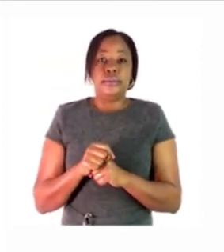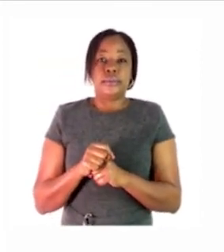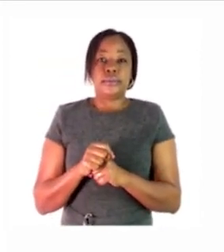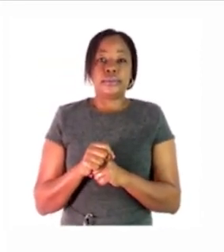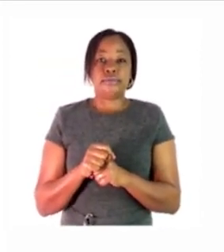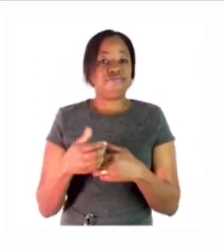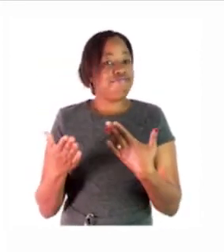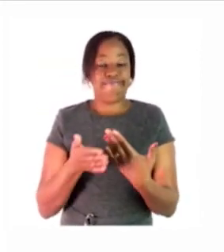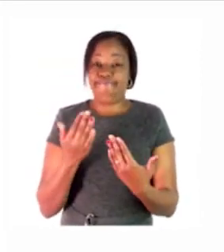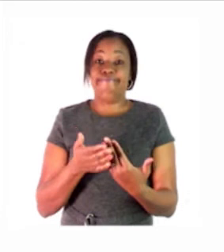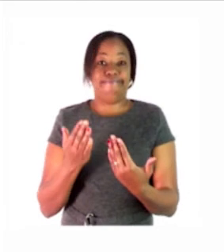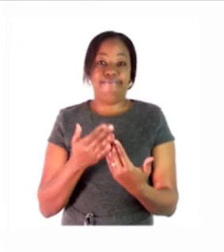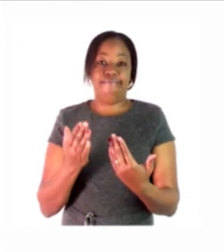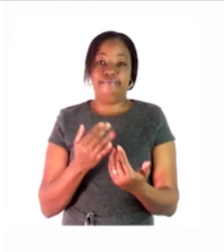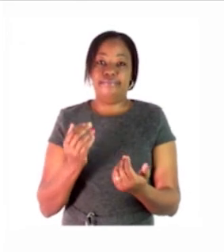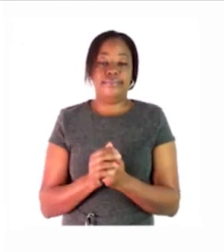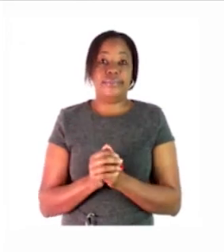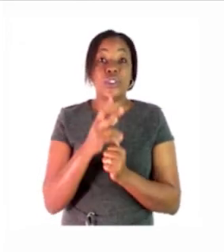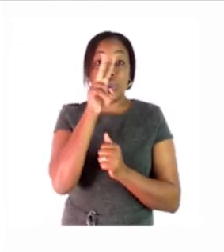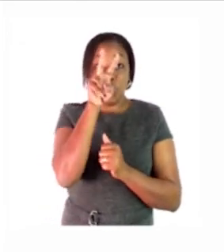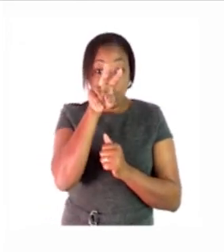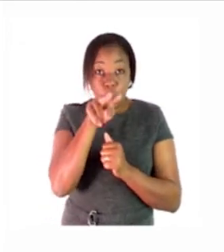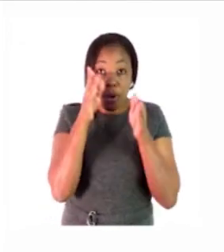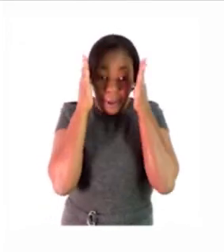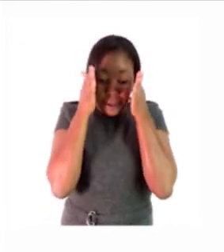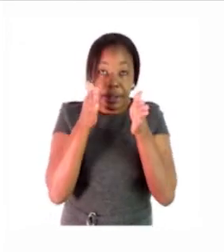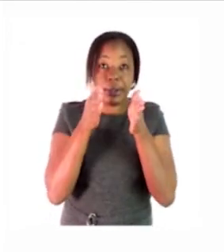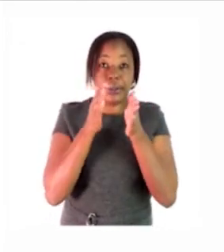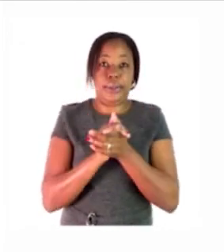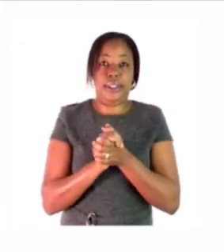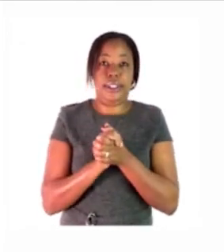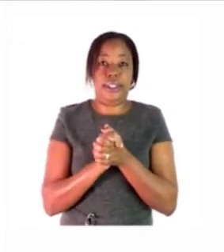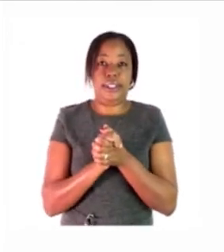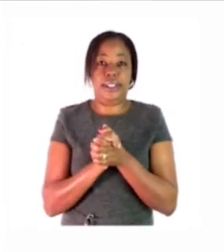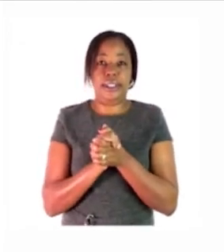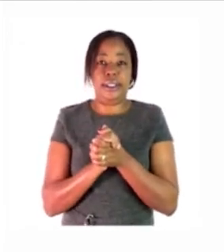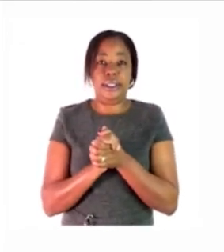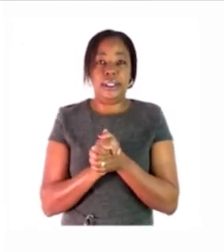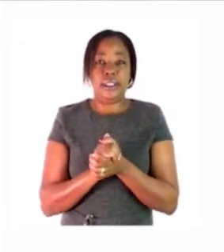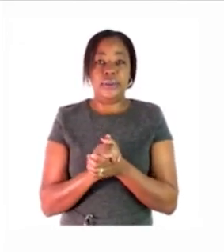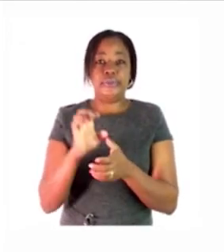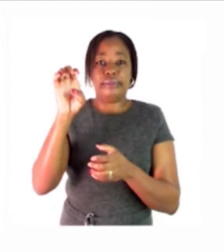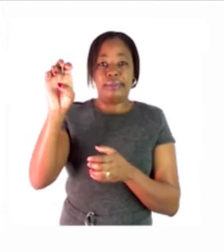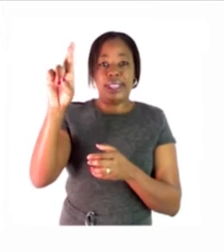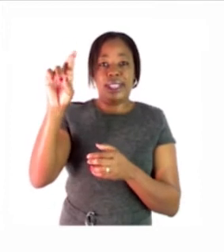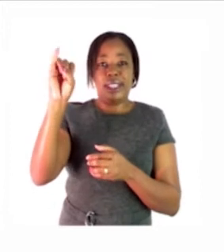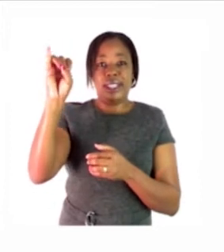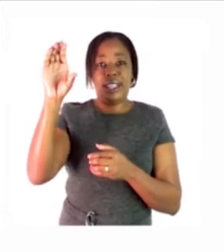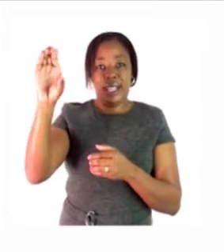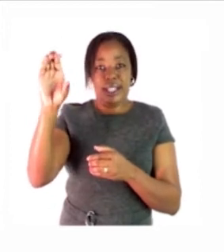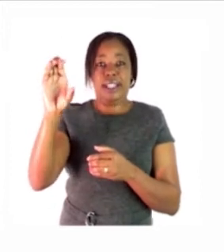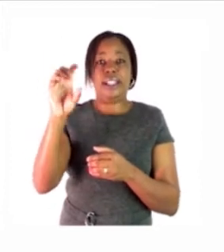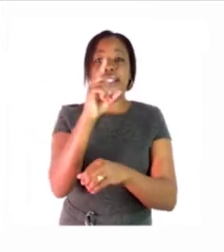difficult it's just the number the position on which the child is standing so eric is standing in